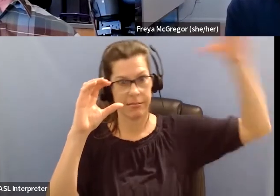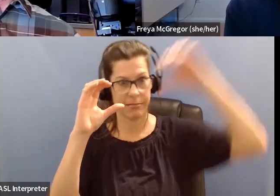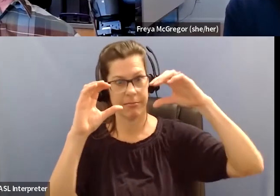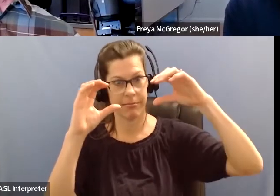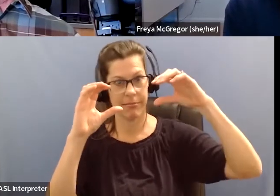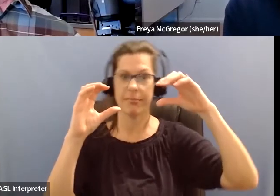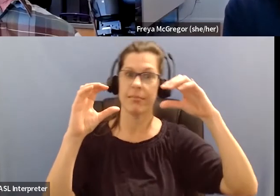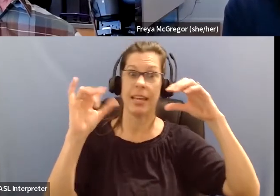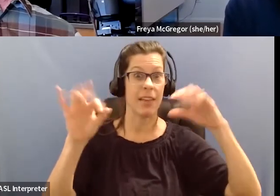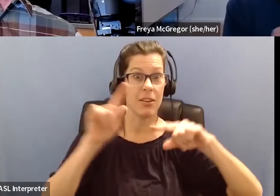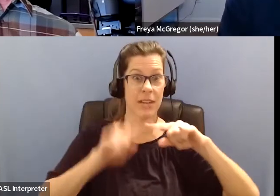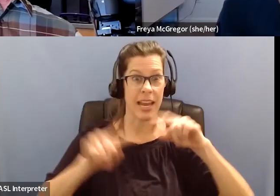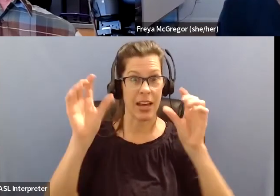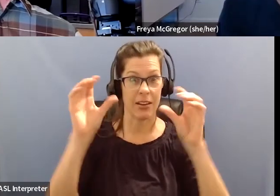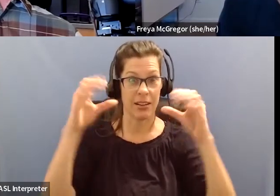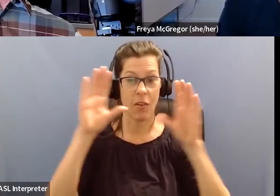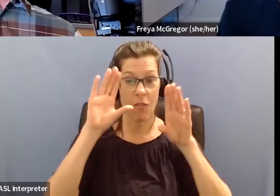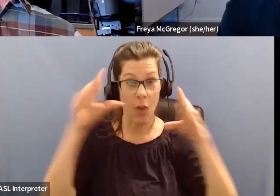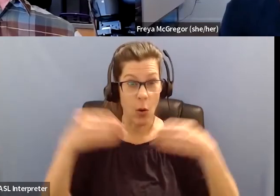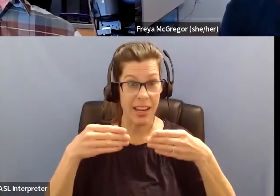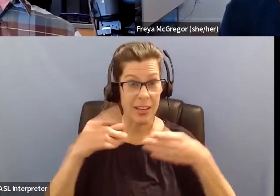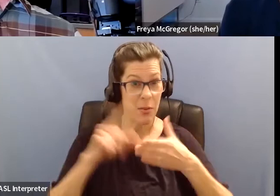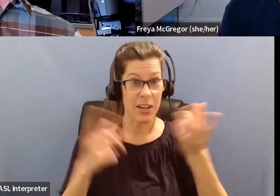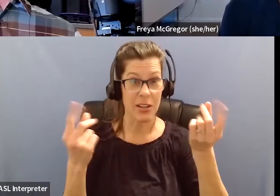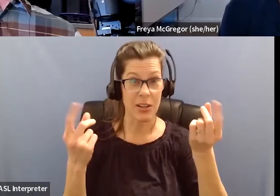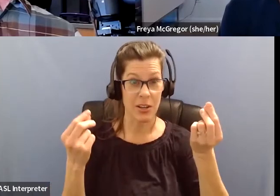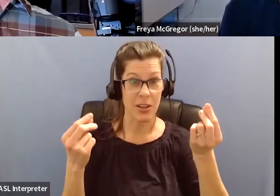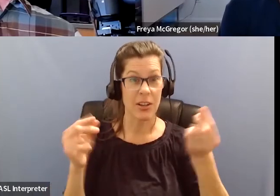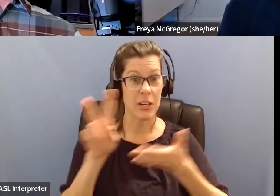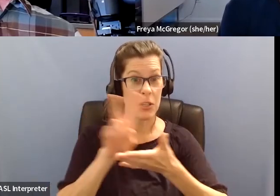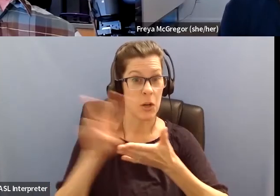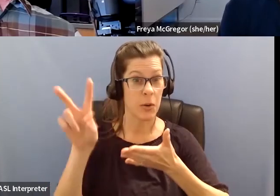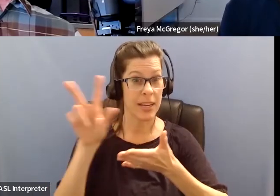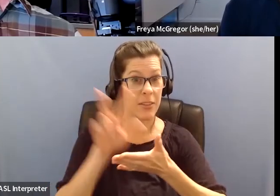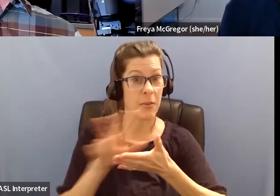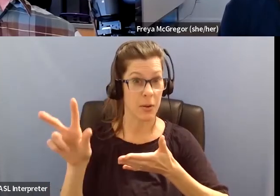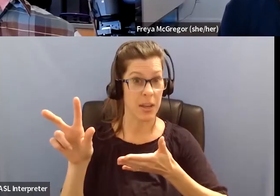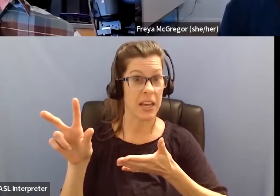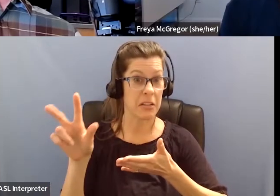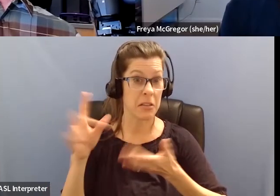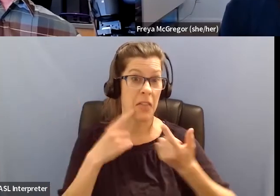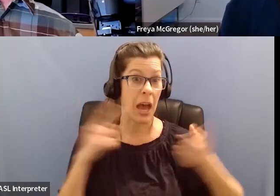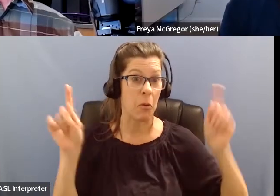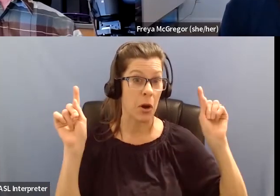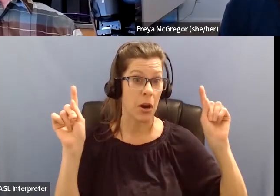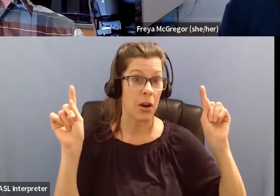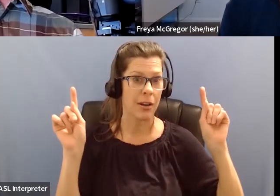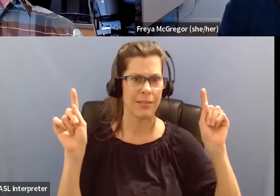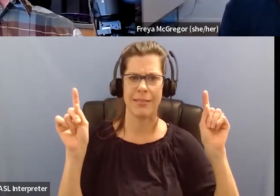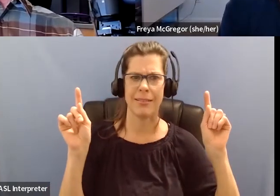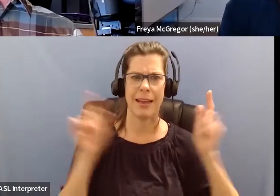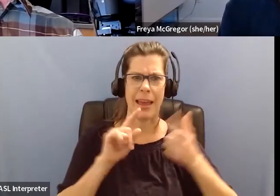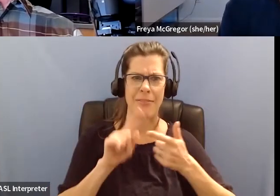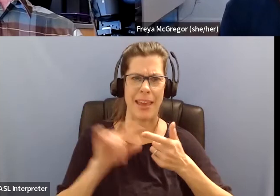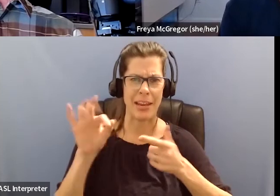what are you going to do? Well, that lasted for a couple of weeks until I was like, oh, I'm going to need therapy if I try that